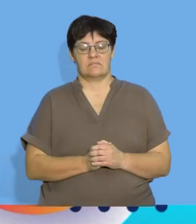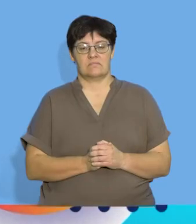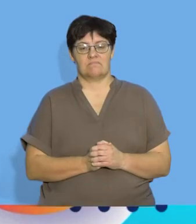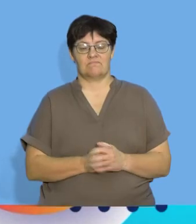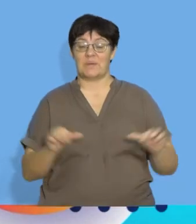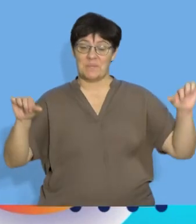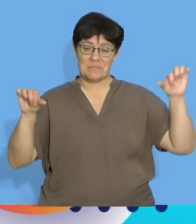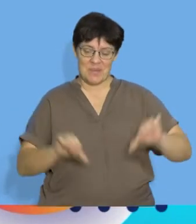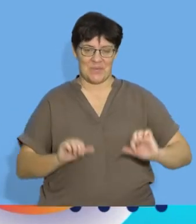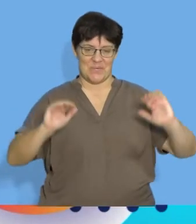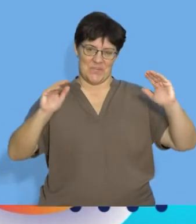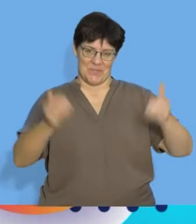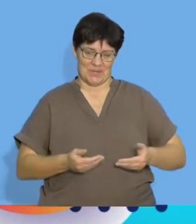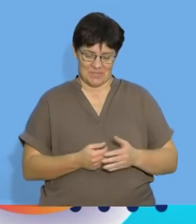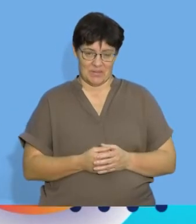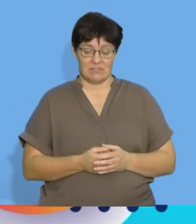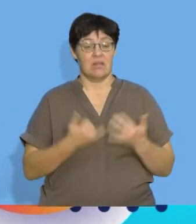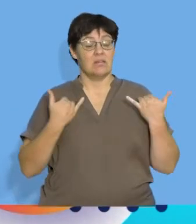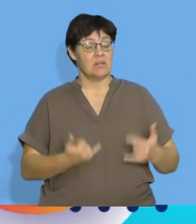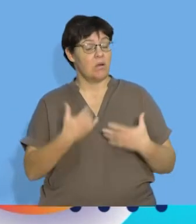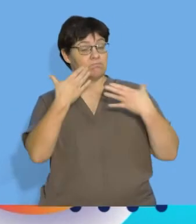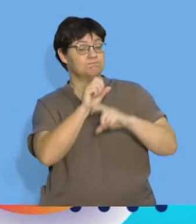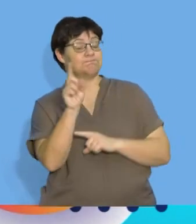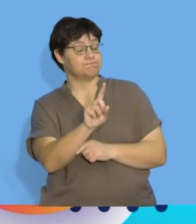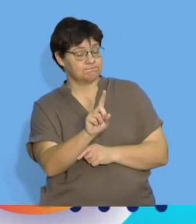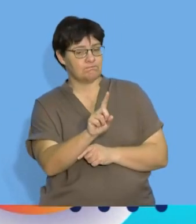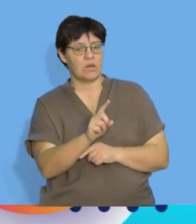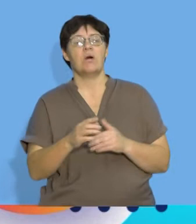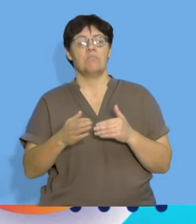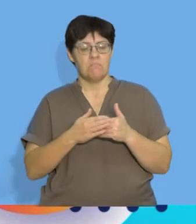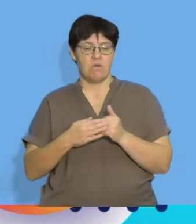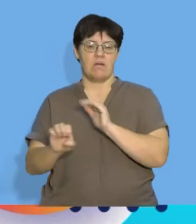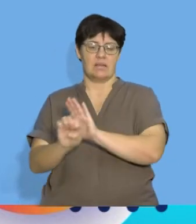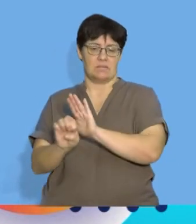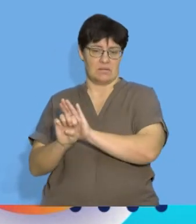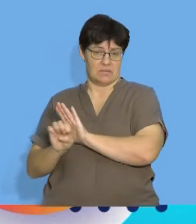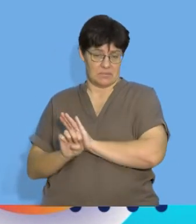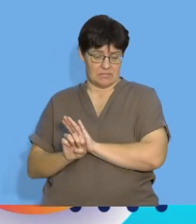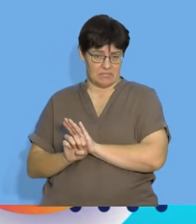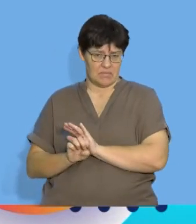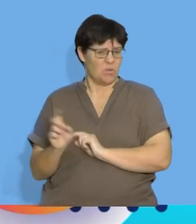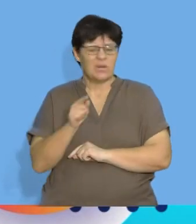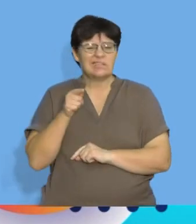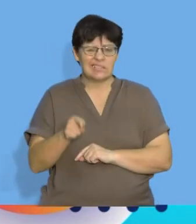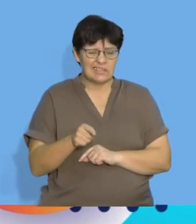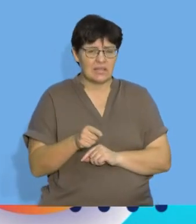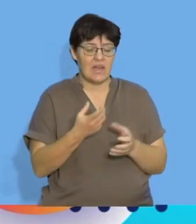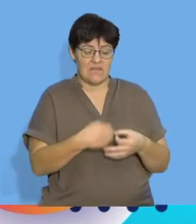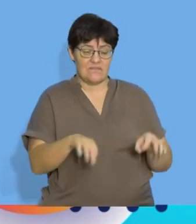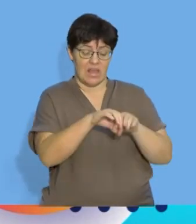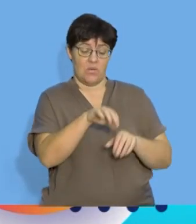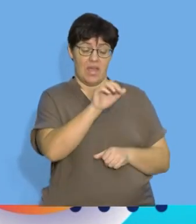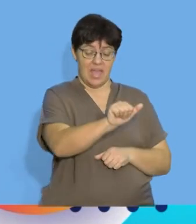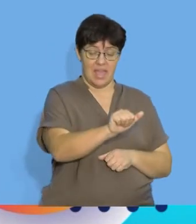welcome welcome back from the break everyone we're now going to be continuing some more examples with regards to finding the values of